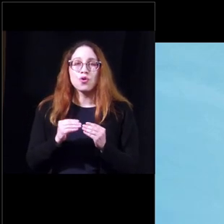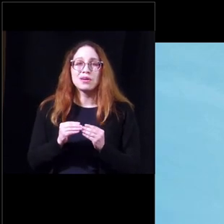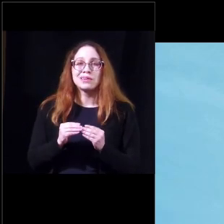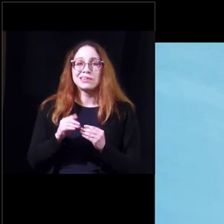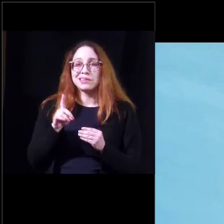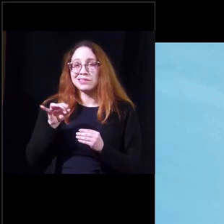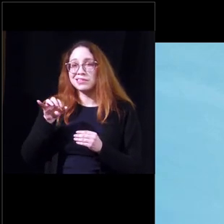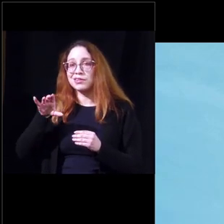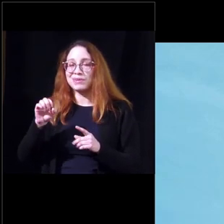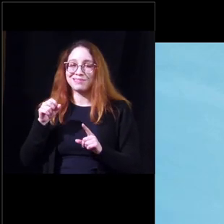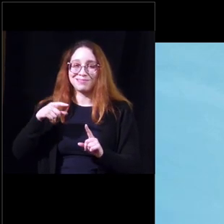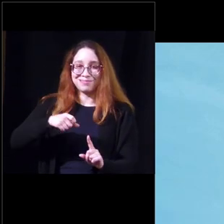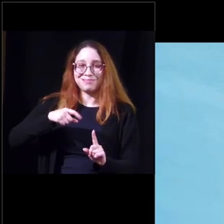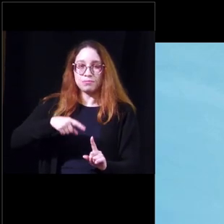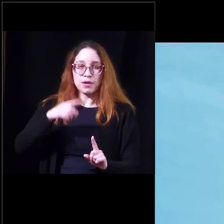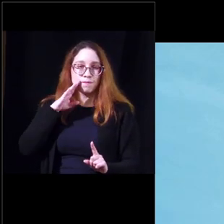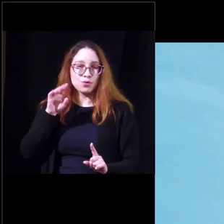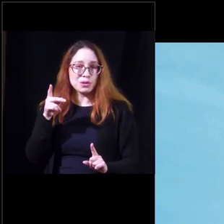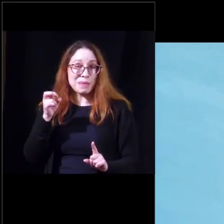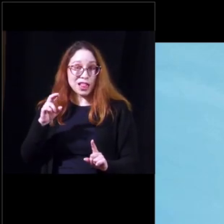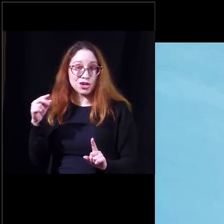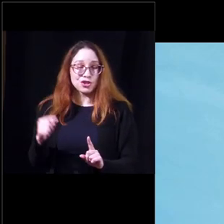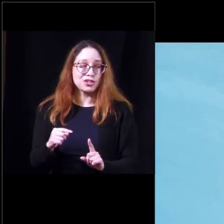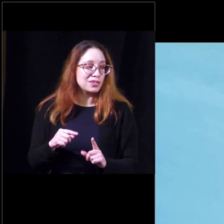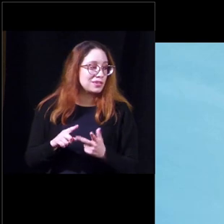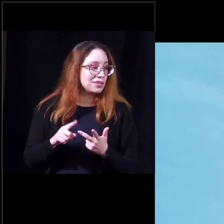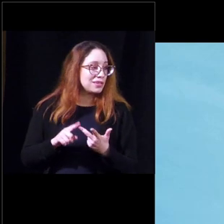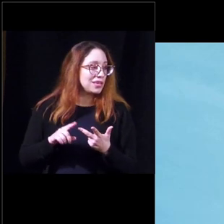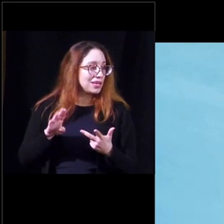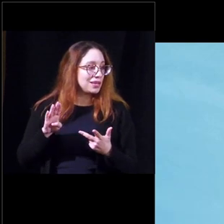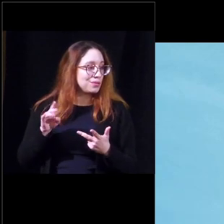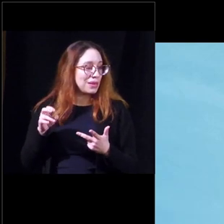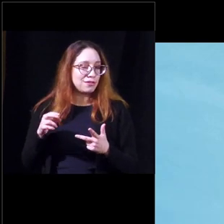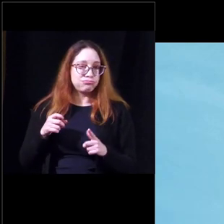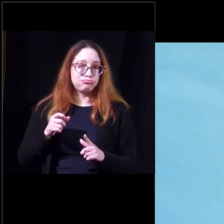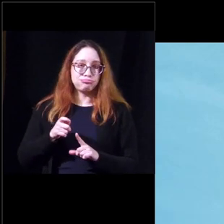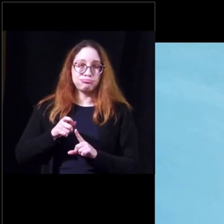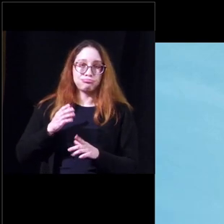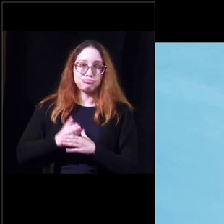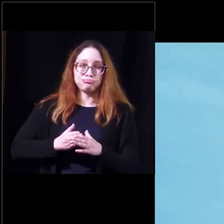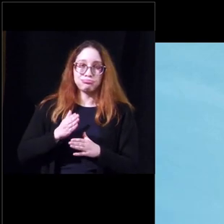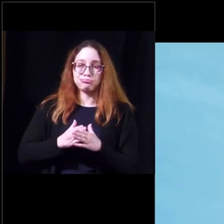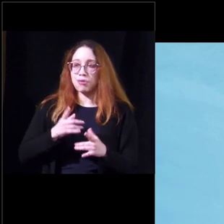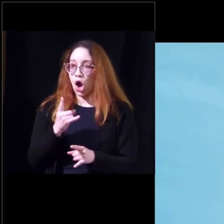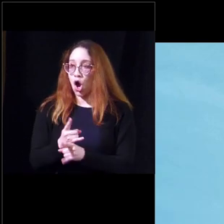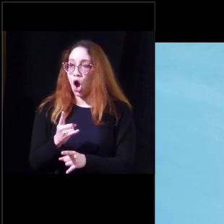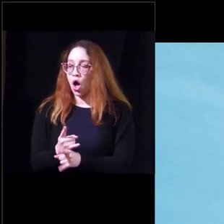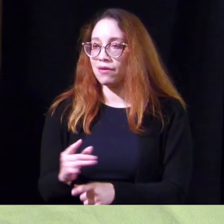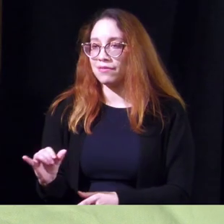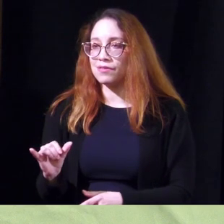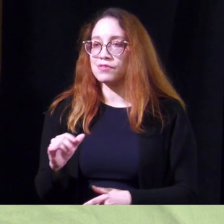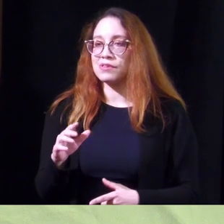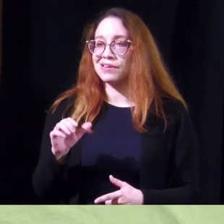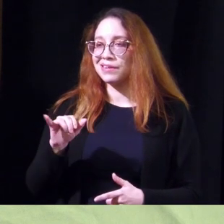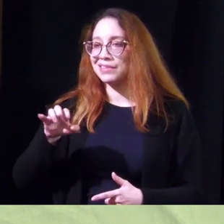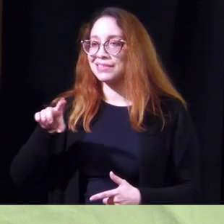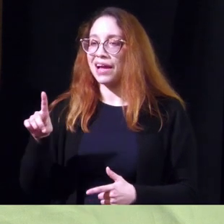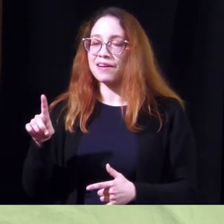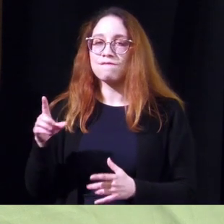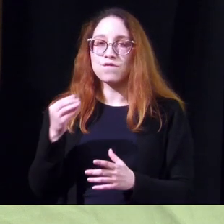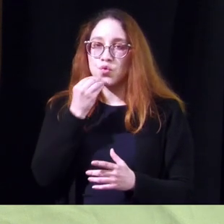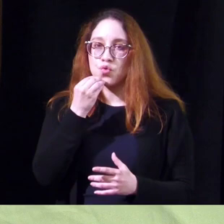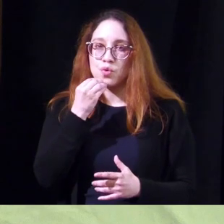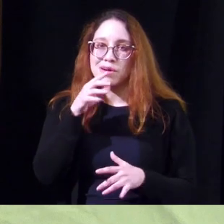diuretic and a stimulant to the bladder bladder irritants that could be alcohol acidic foods spicy